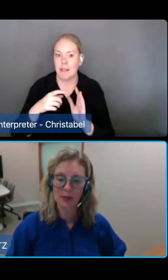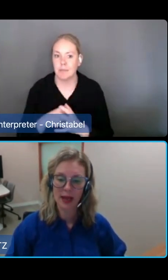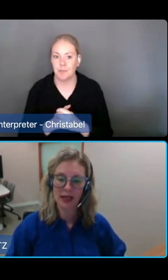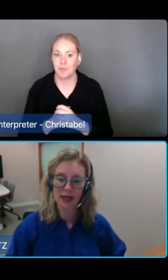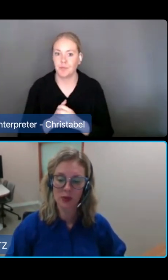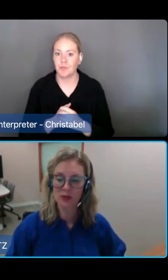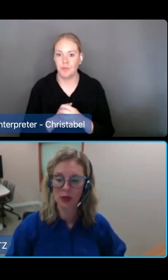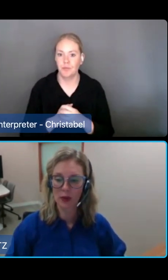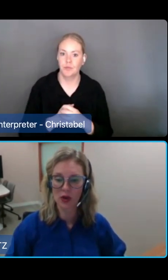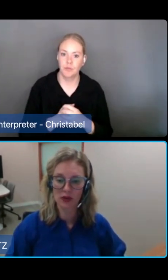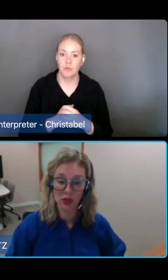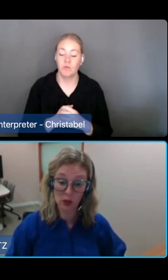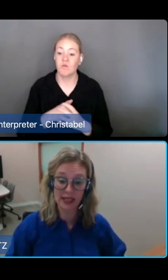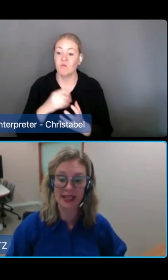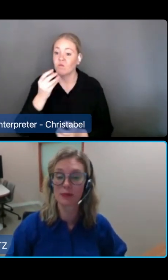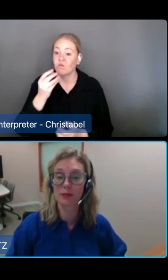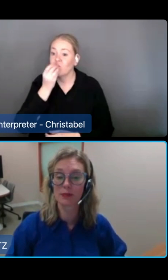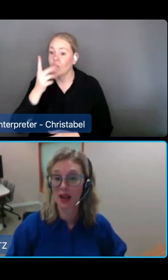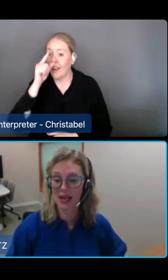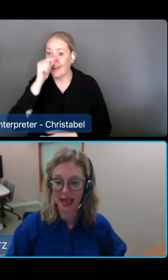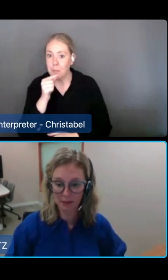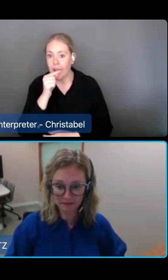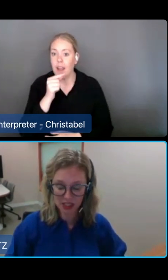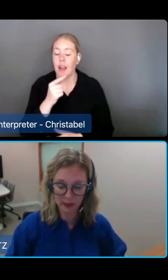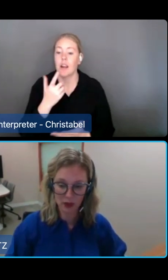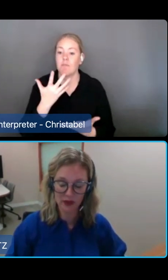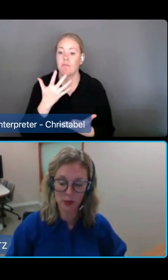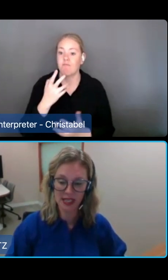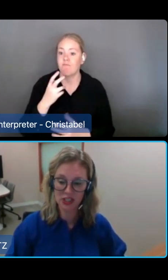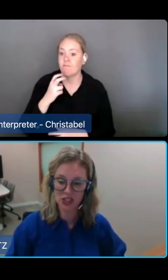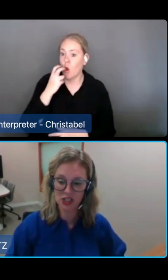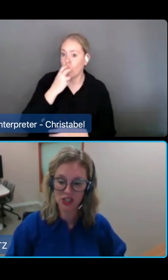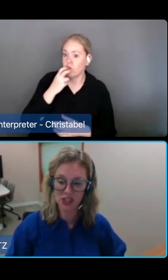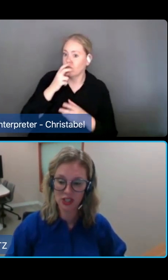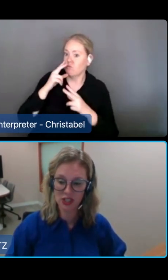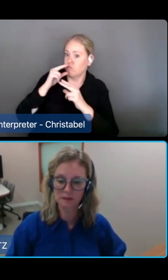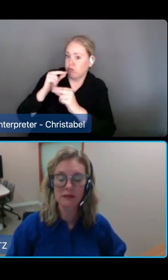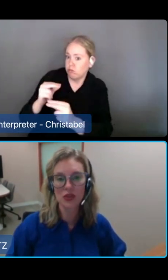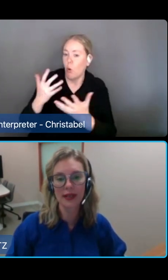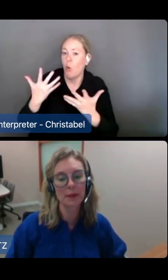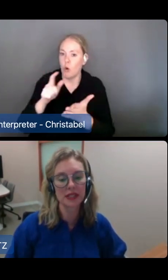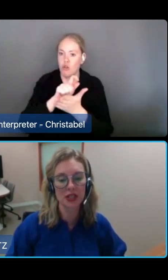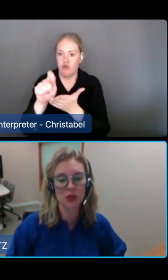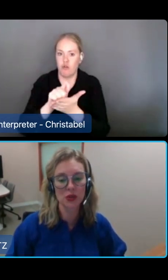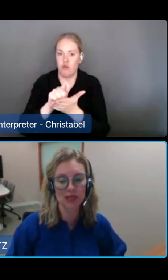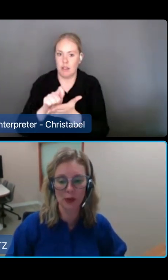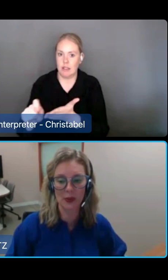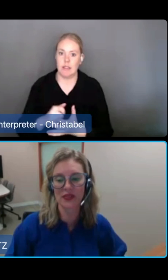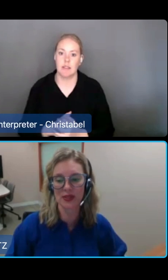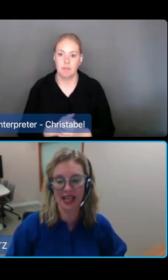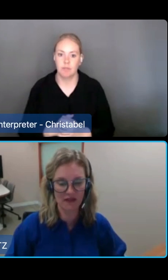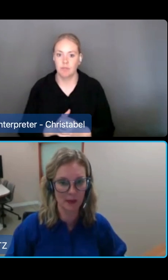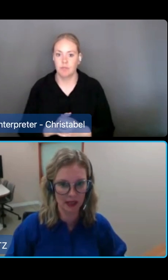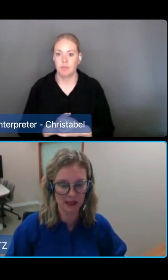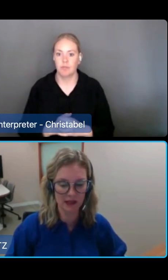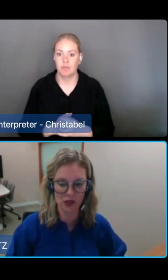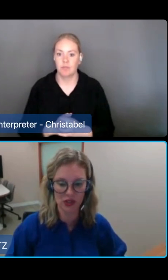to feedback, a whistleblower no longer needs to provide their name to be offered protection, ensuring that potential whistleblowers